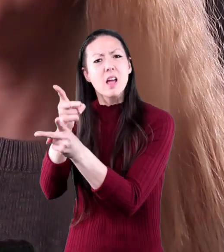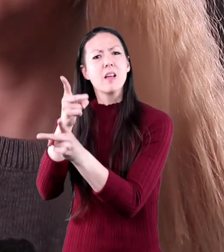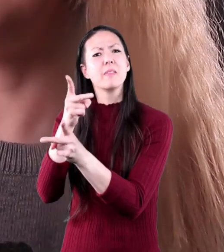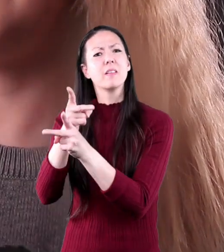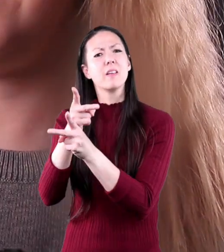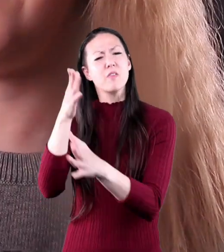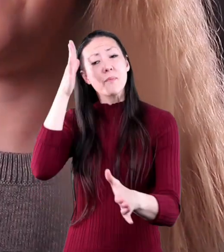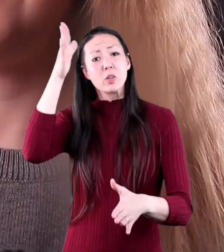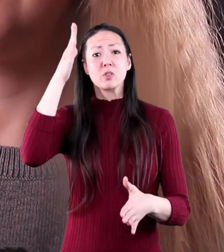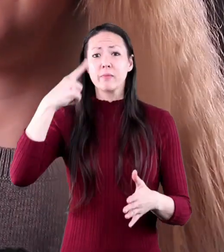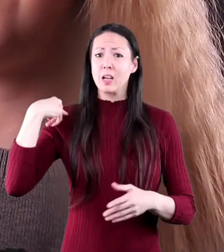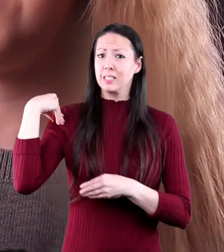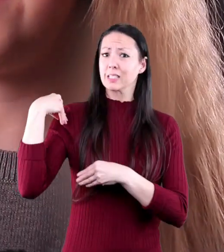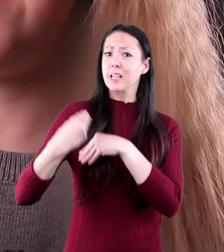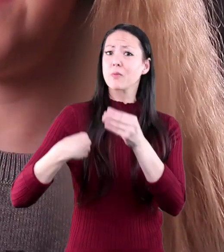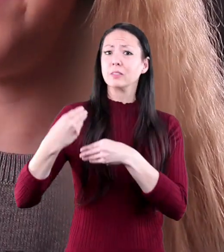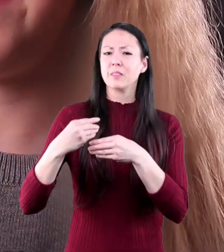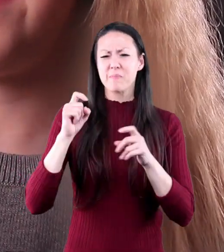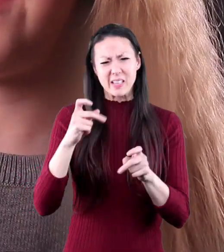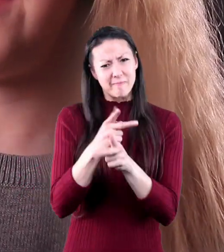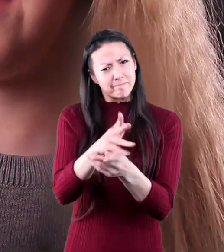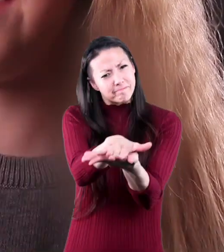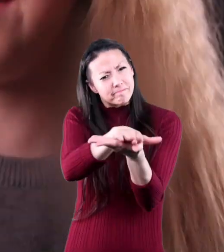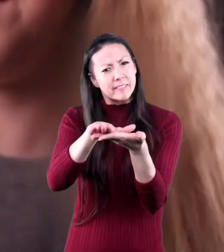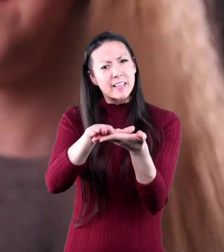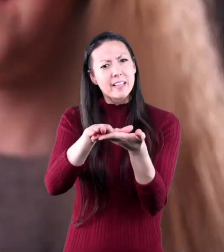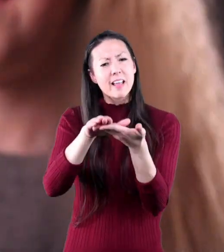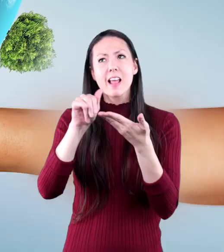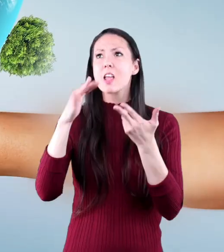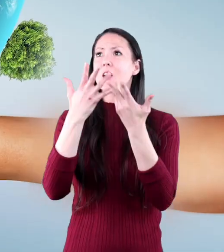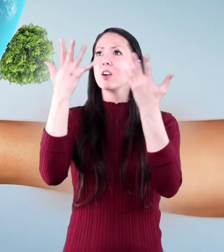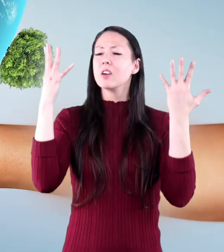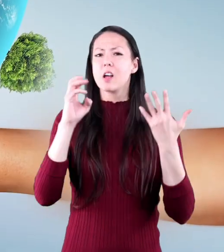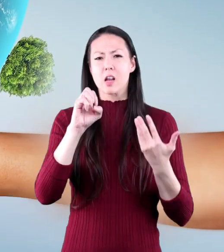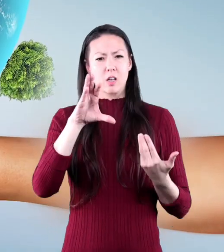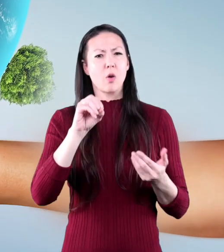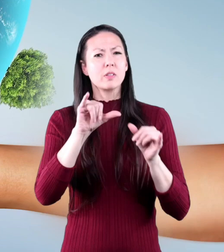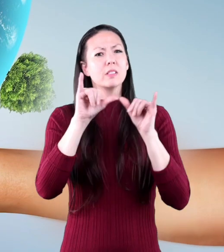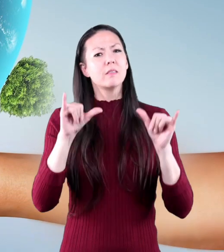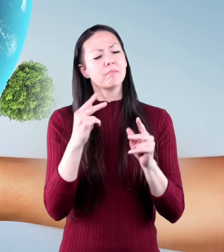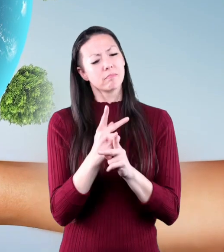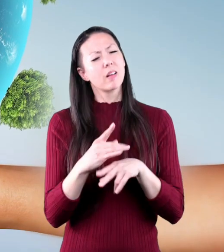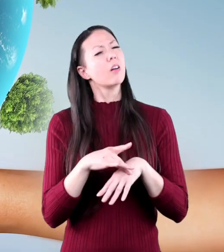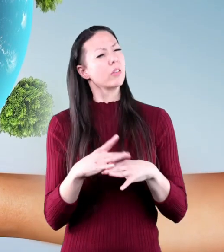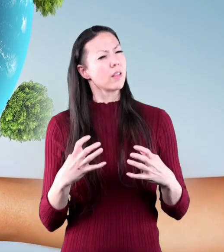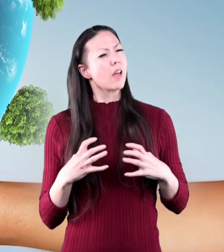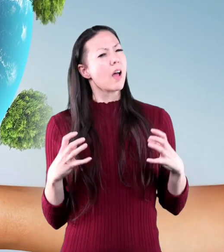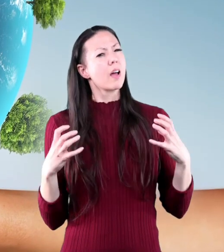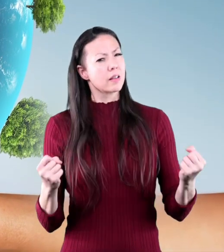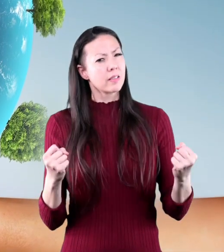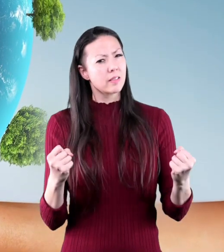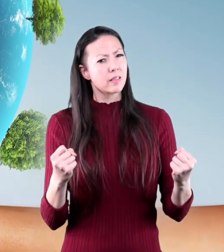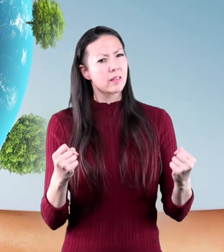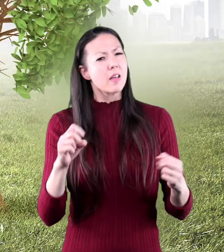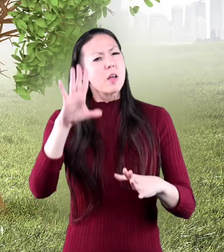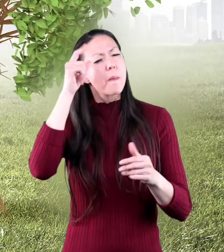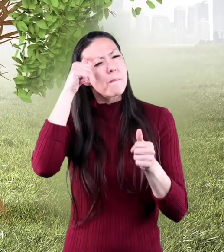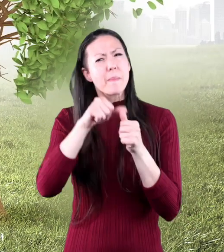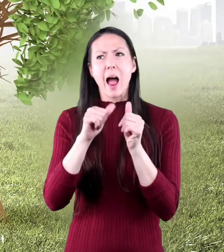Take care of them so that future generations can have clean air, a thriving ecosystem, and a healthy Earth.